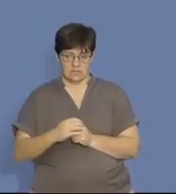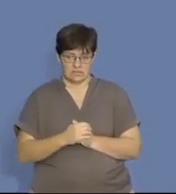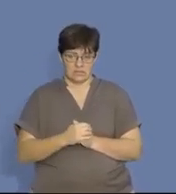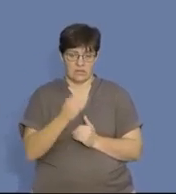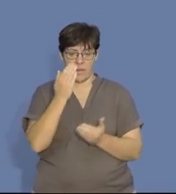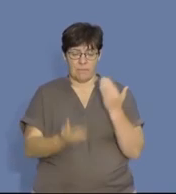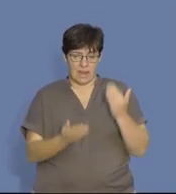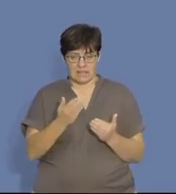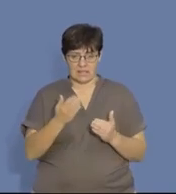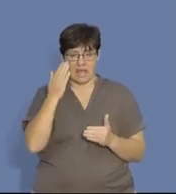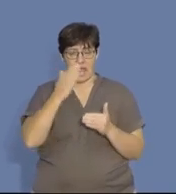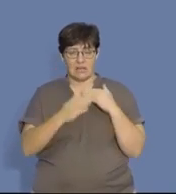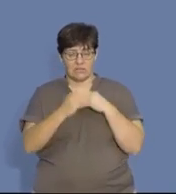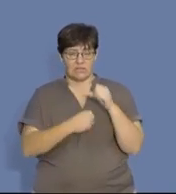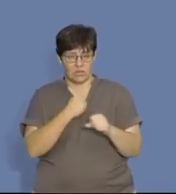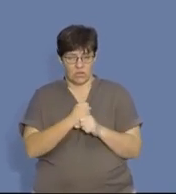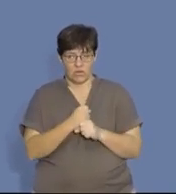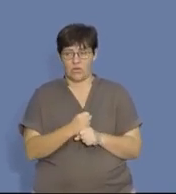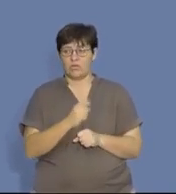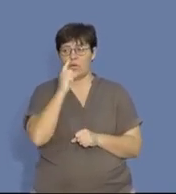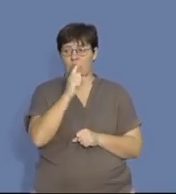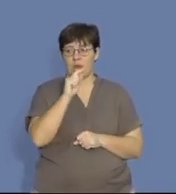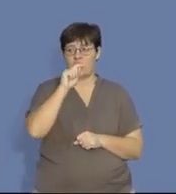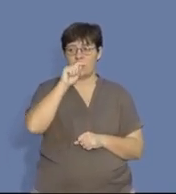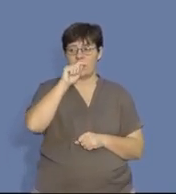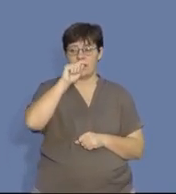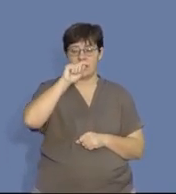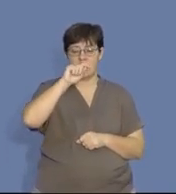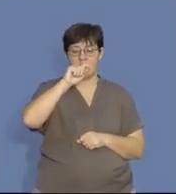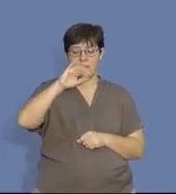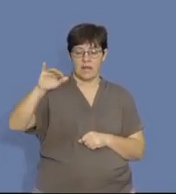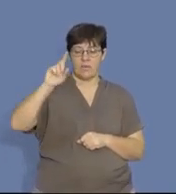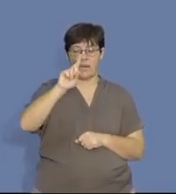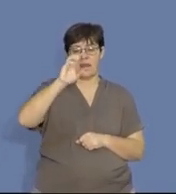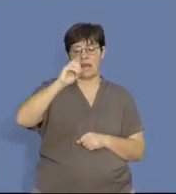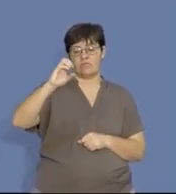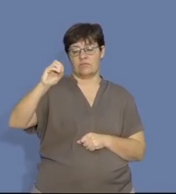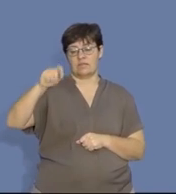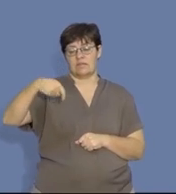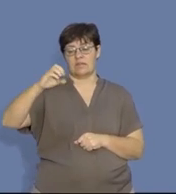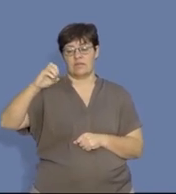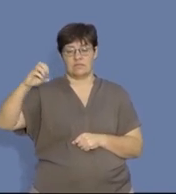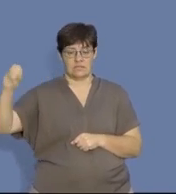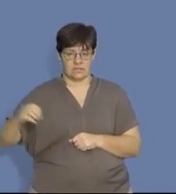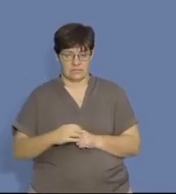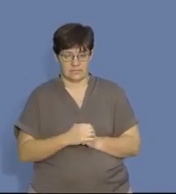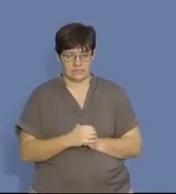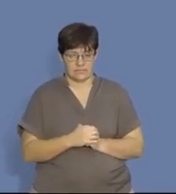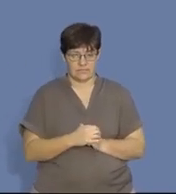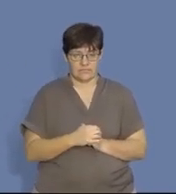his balance at the end of the year is 1,100,000. So, let's take that through.